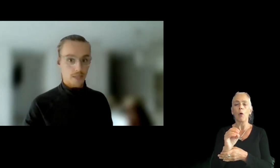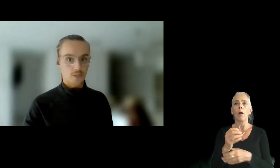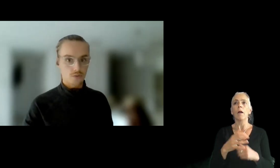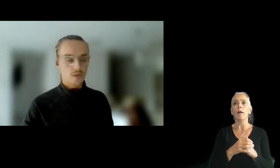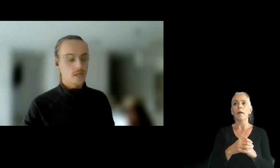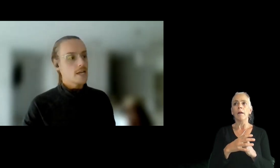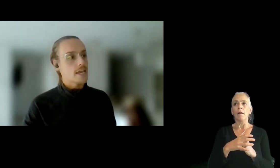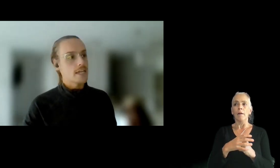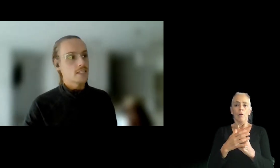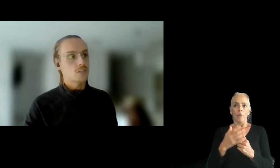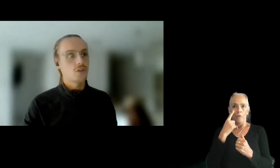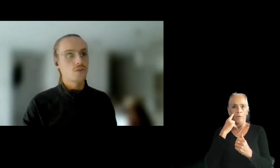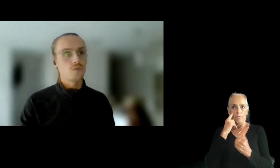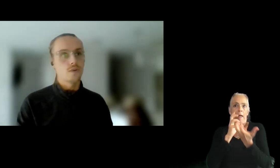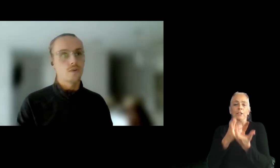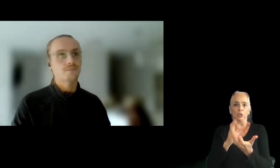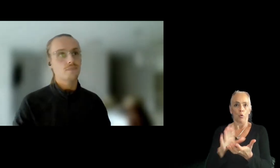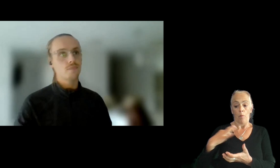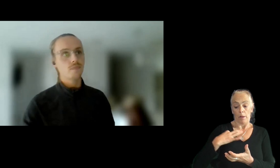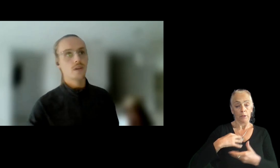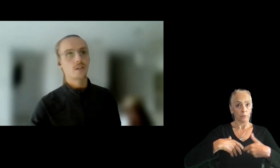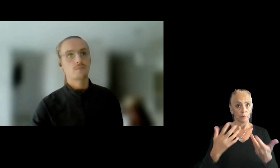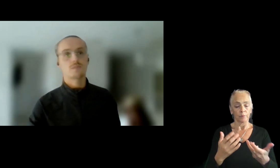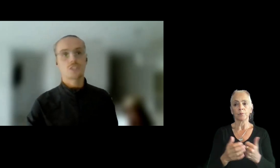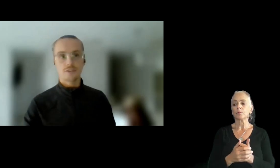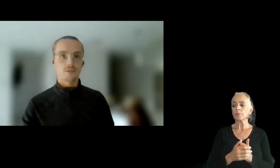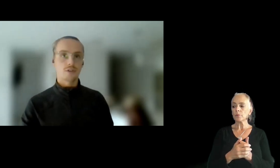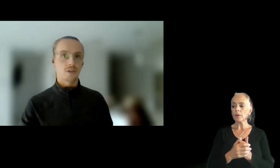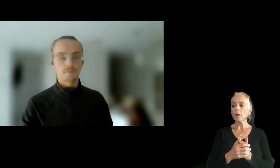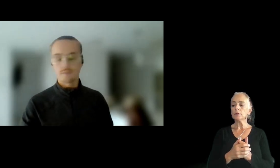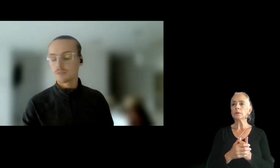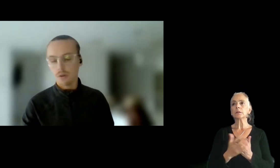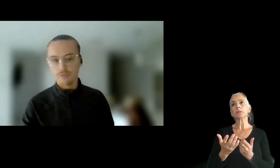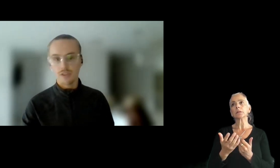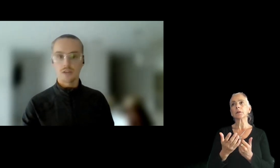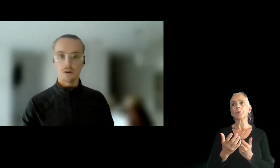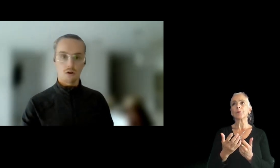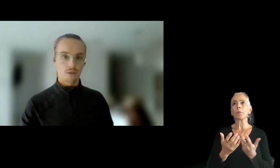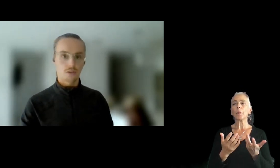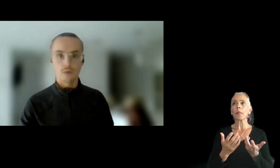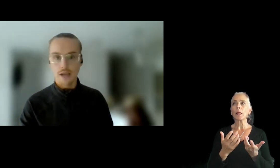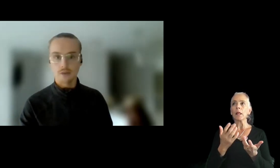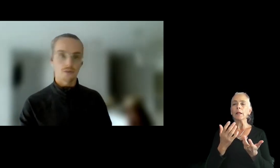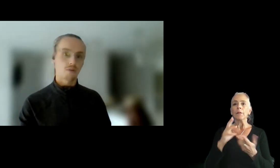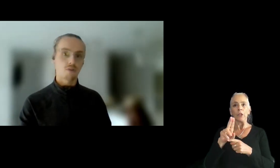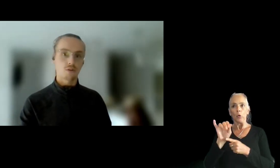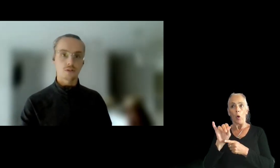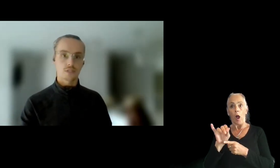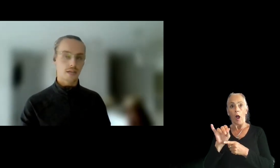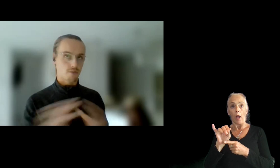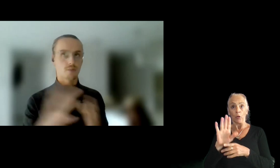applying to is to shift the topography or the UI on your